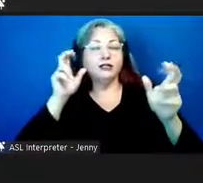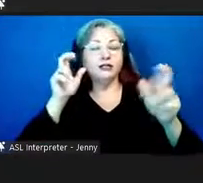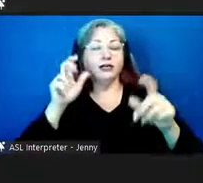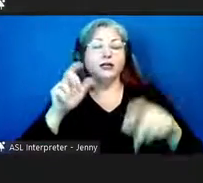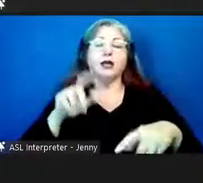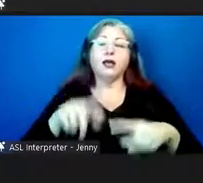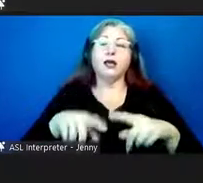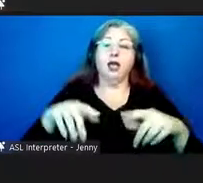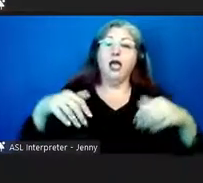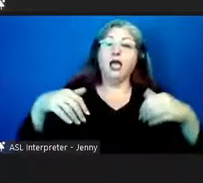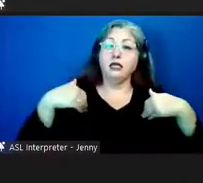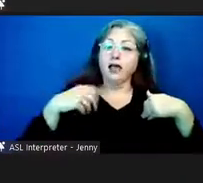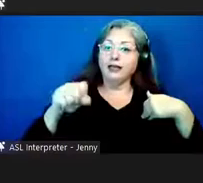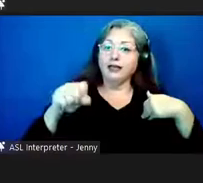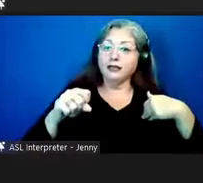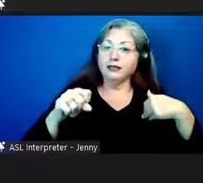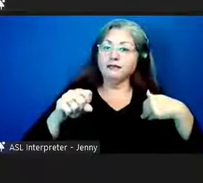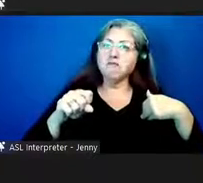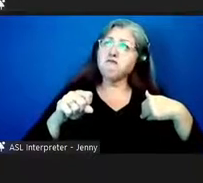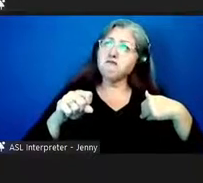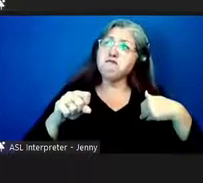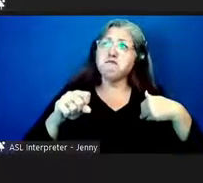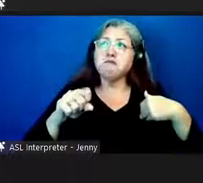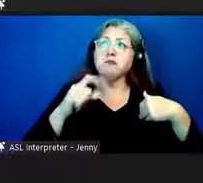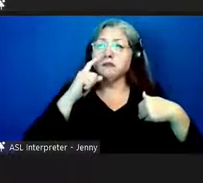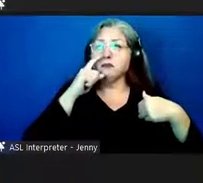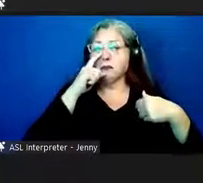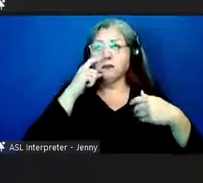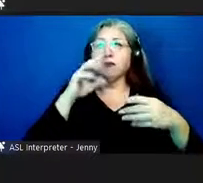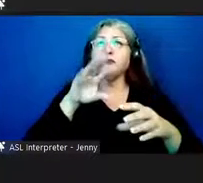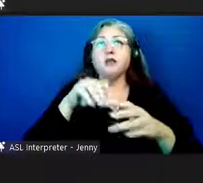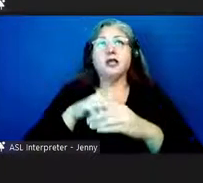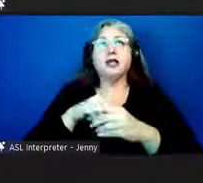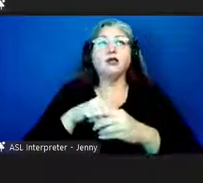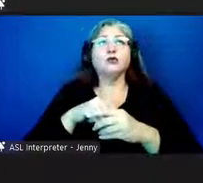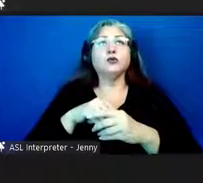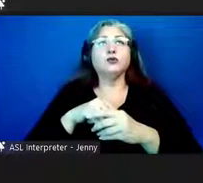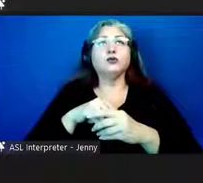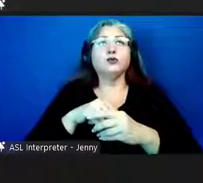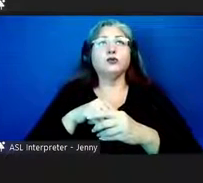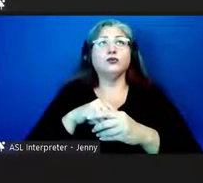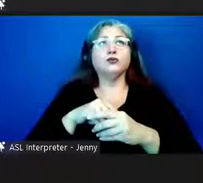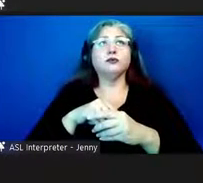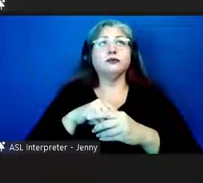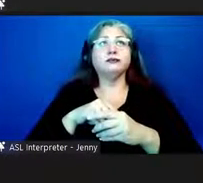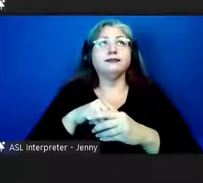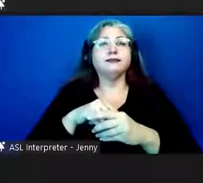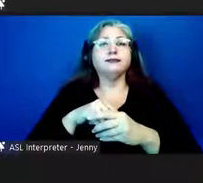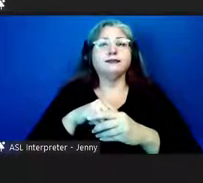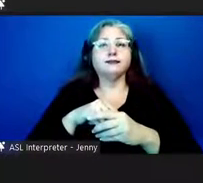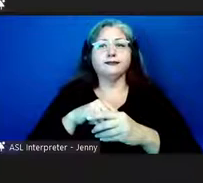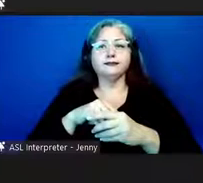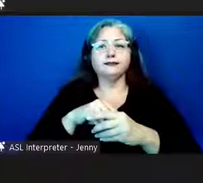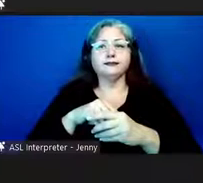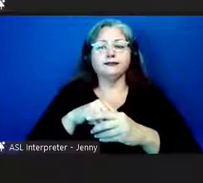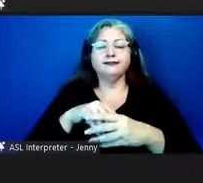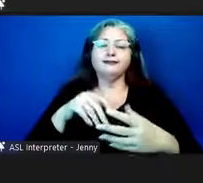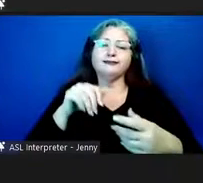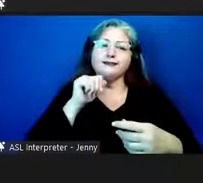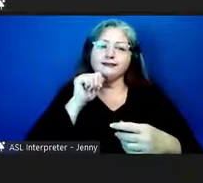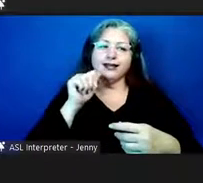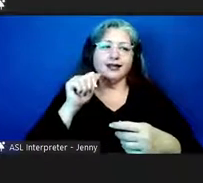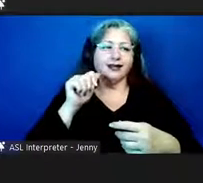but uh yeah to um you know not necessarily